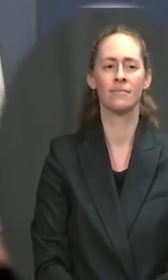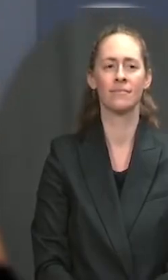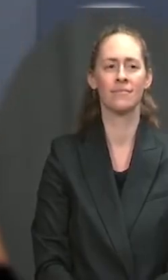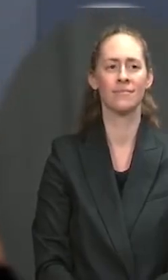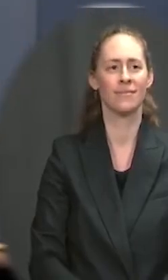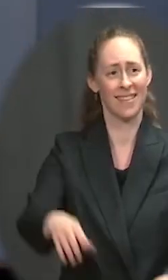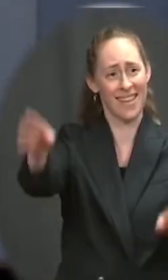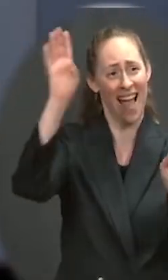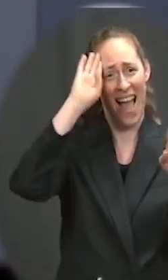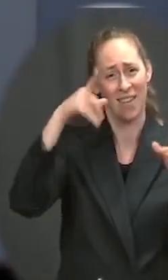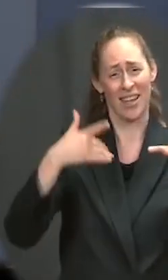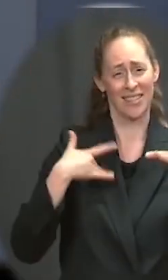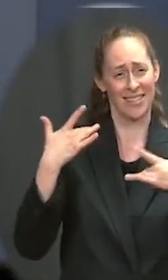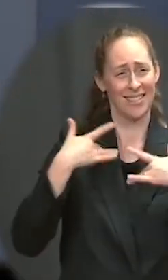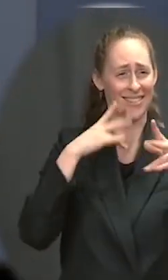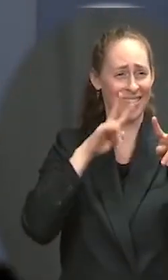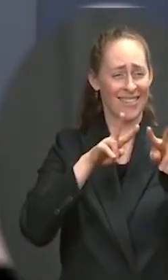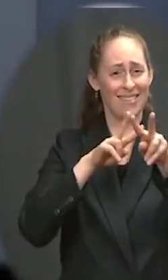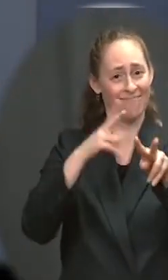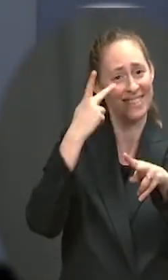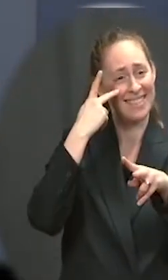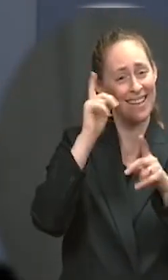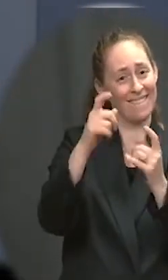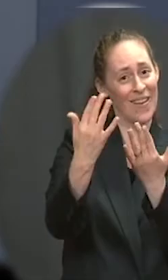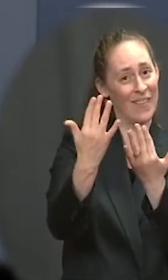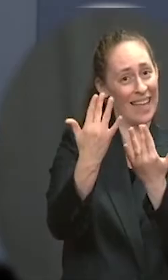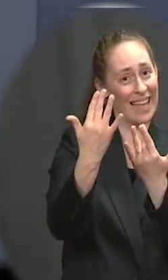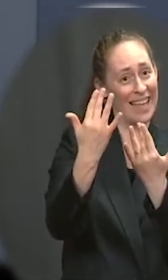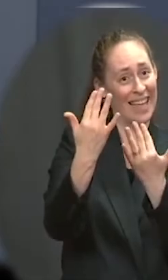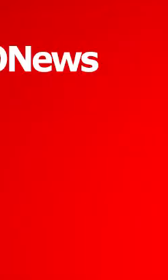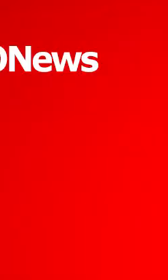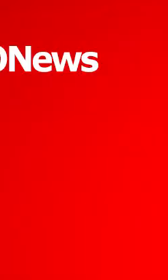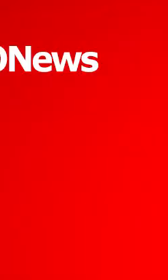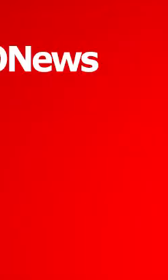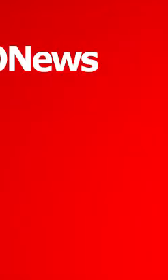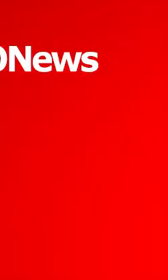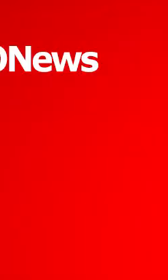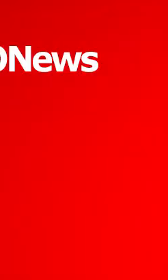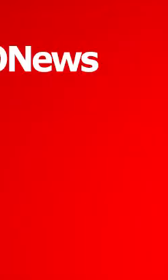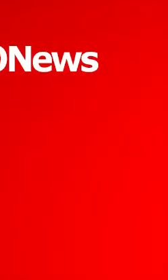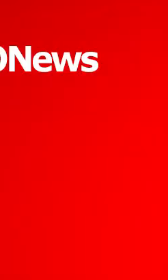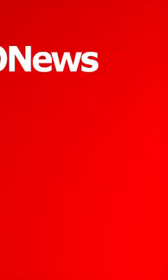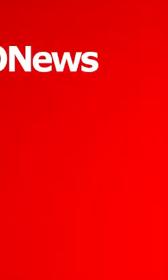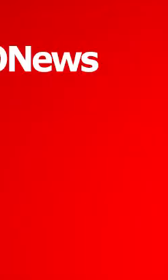tuned for around here. So, we'll see. Okay. Thanks, everyone. Thanks,